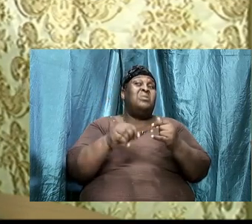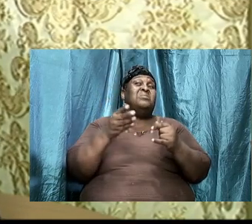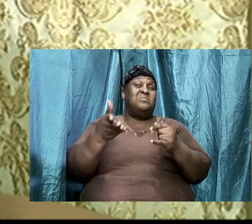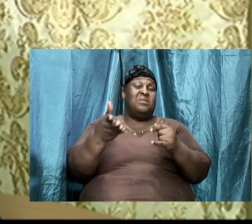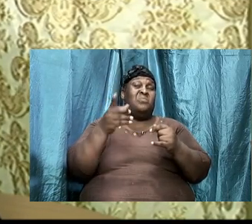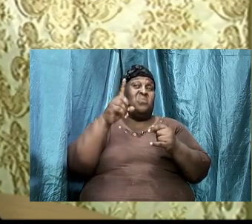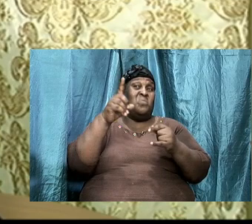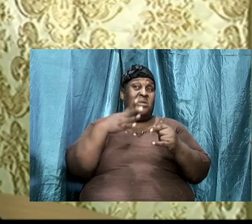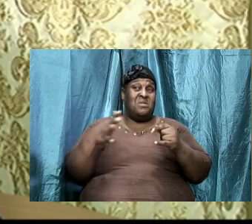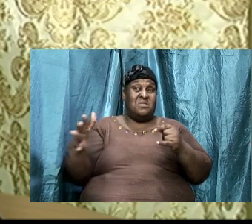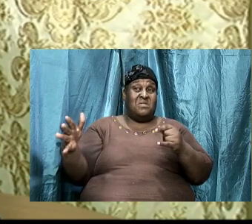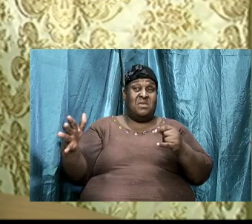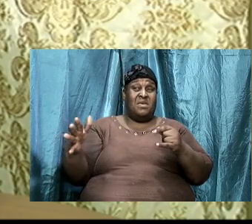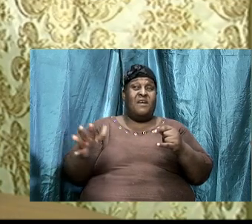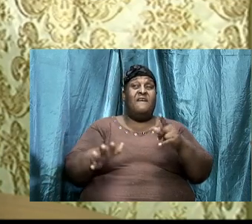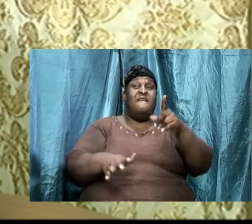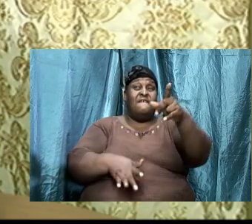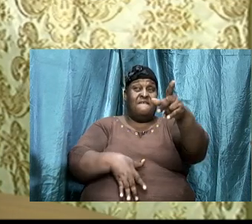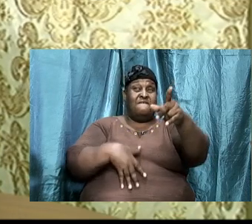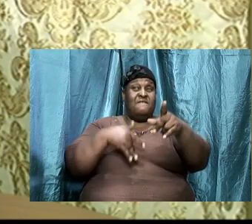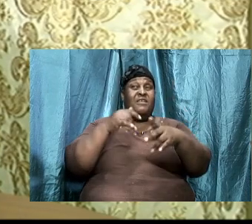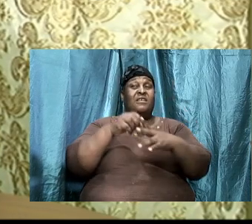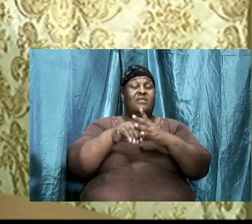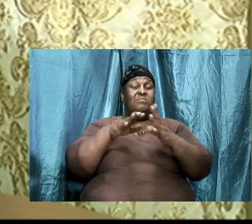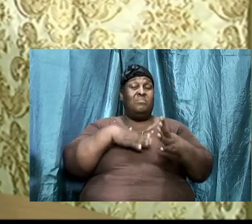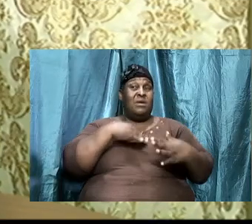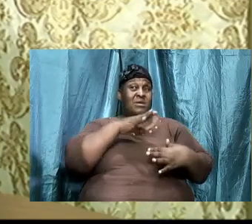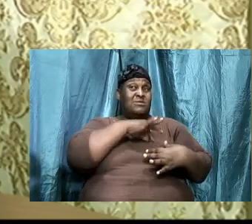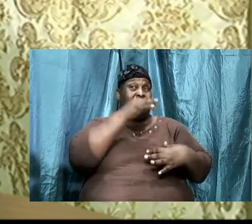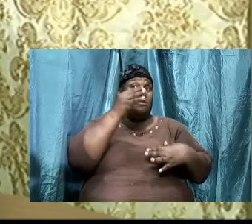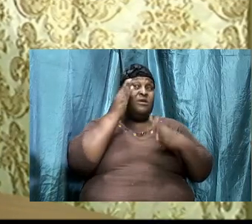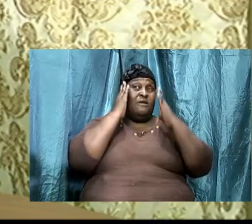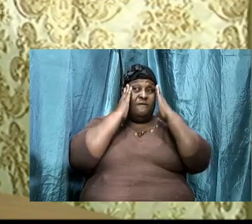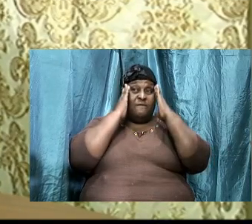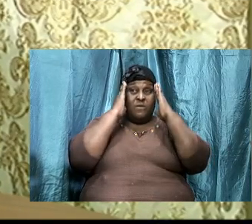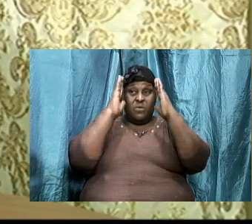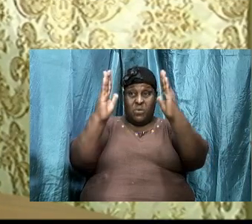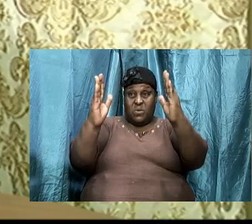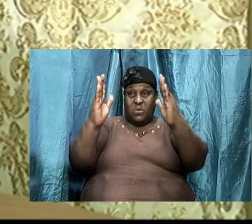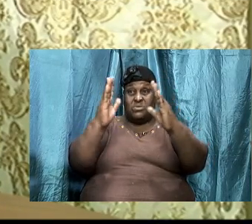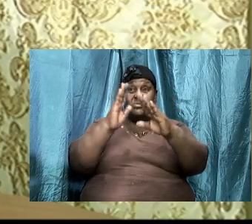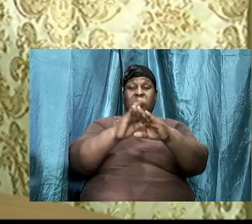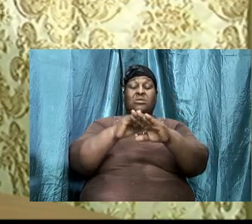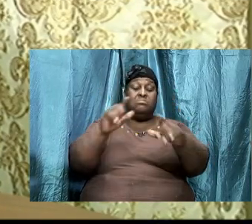we should, you know, just focus on living for Christ.